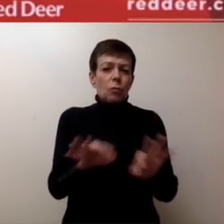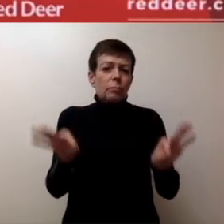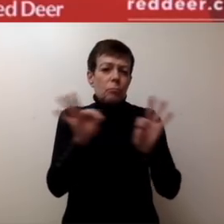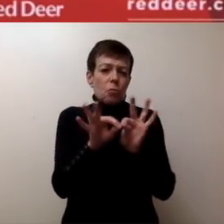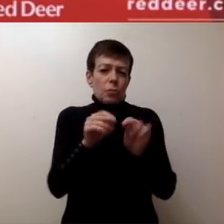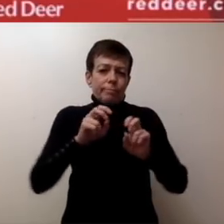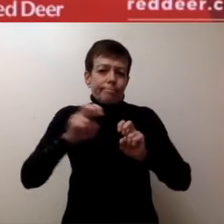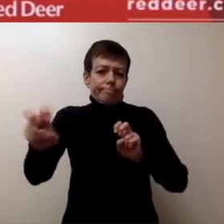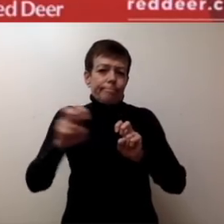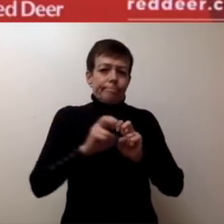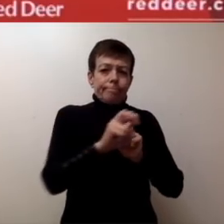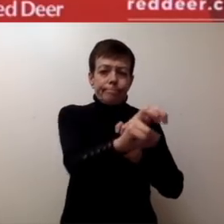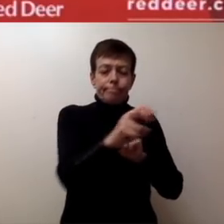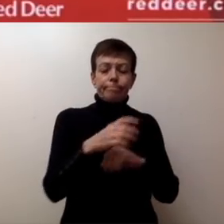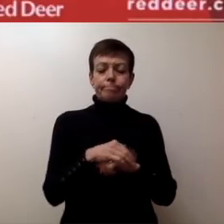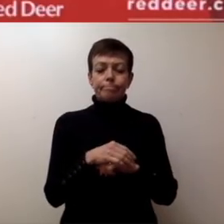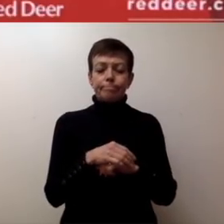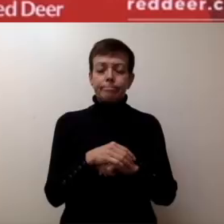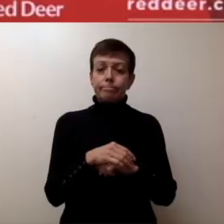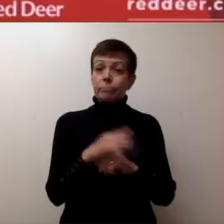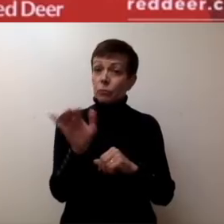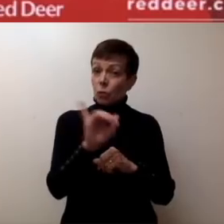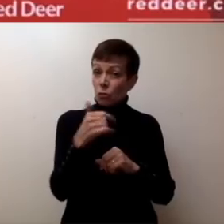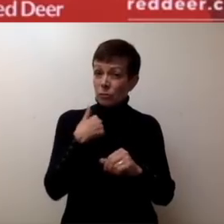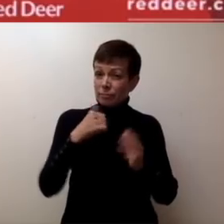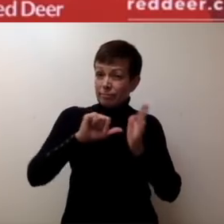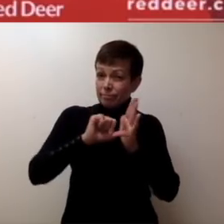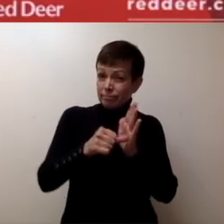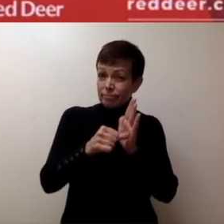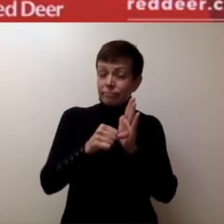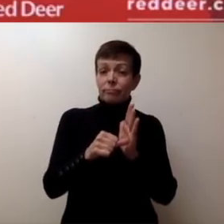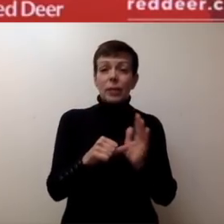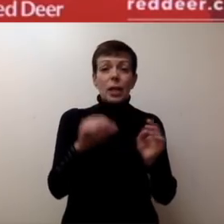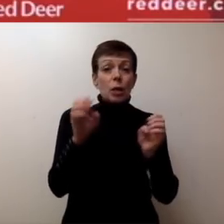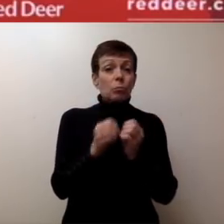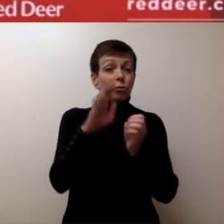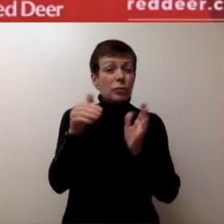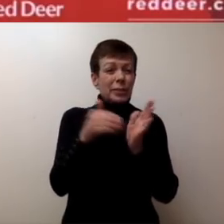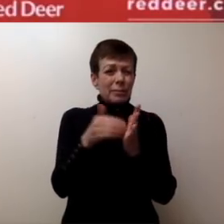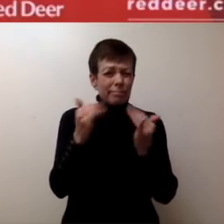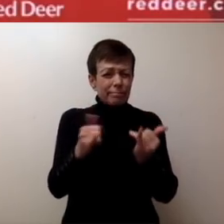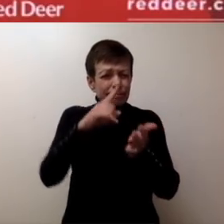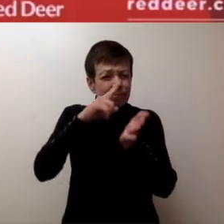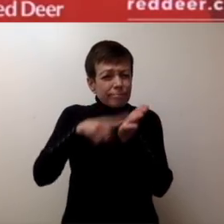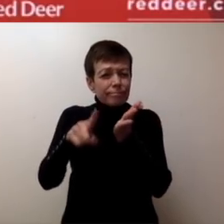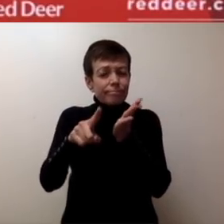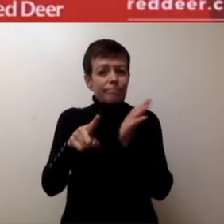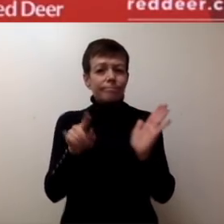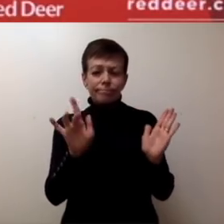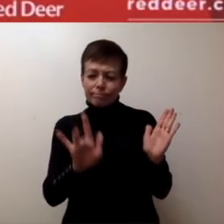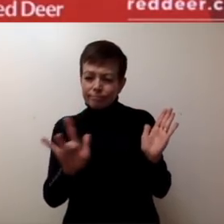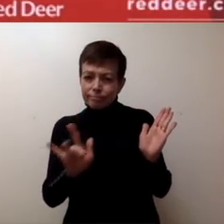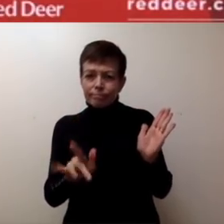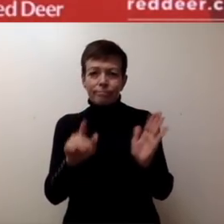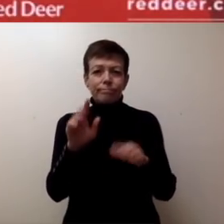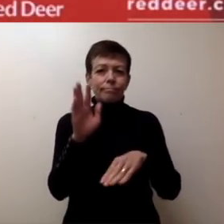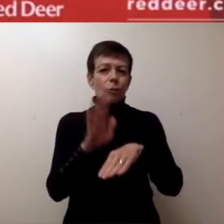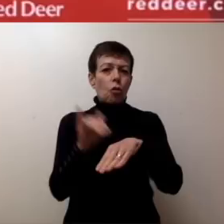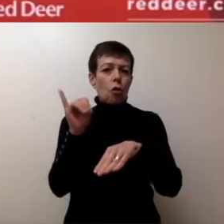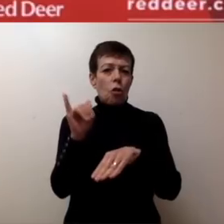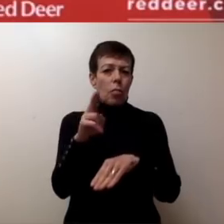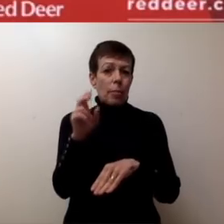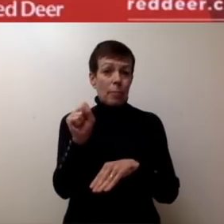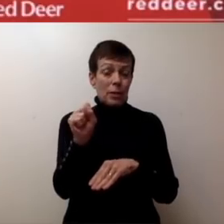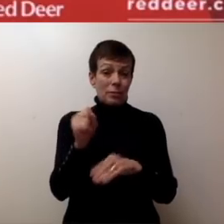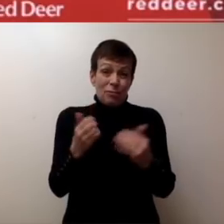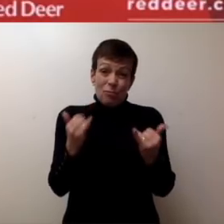Emergency Operations Centre is also looking into dial-o-bus options. We know that the transit situation is a